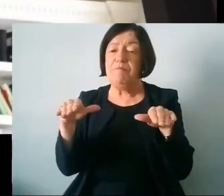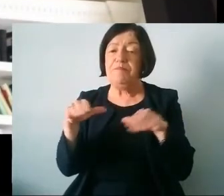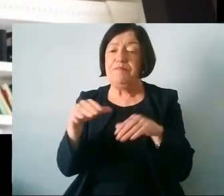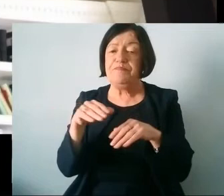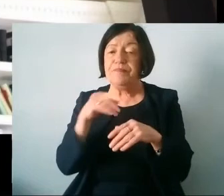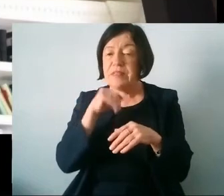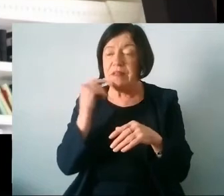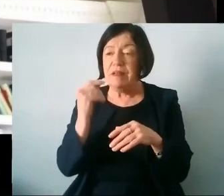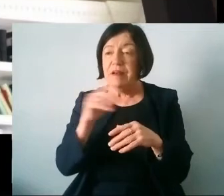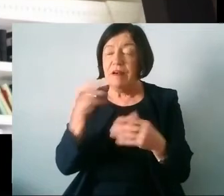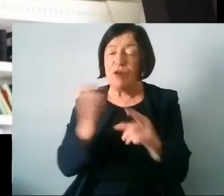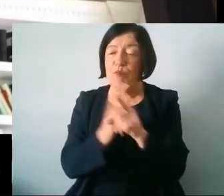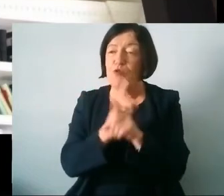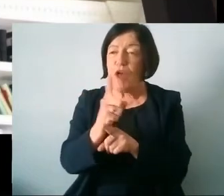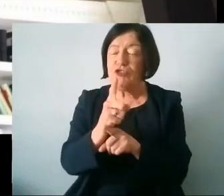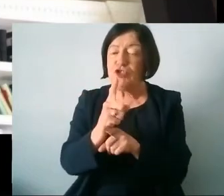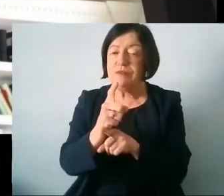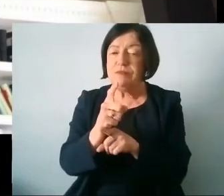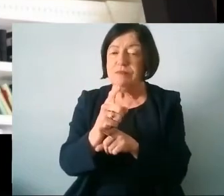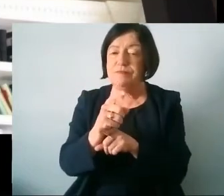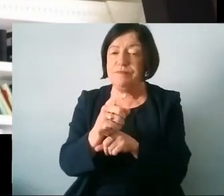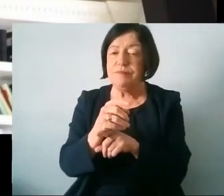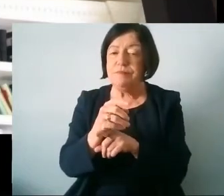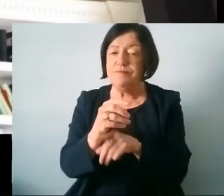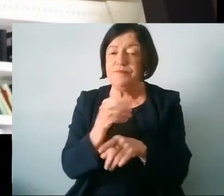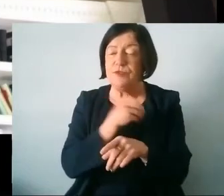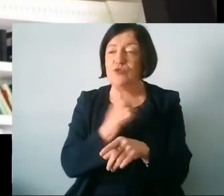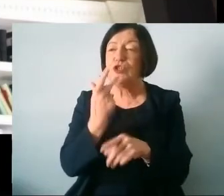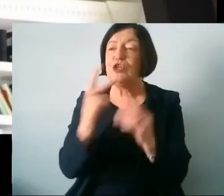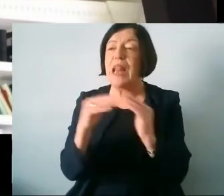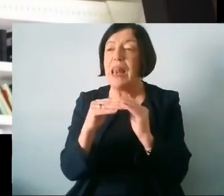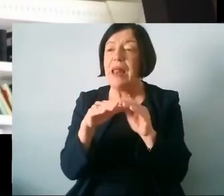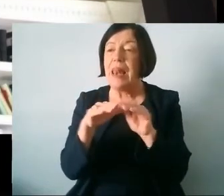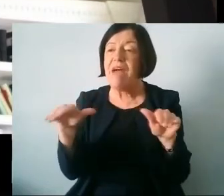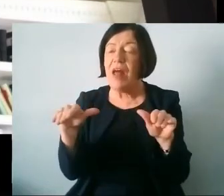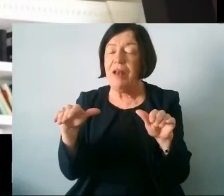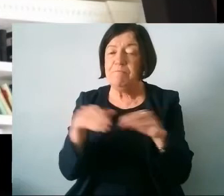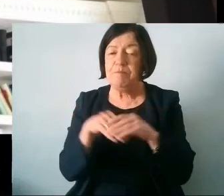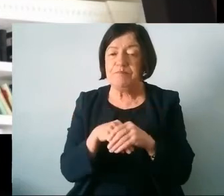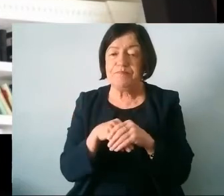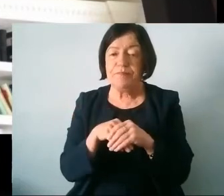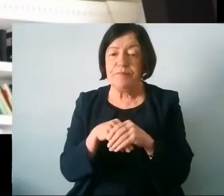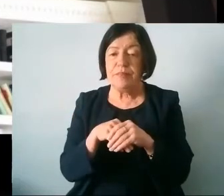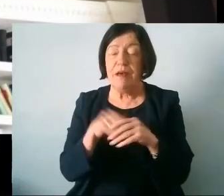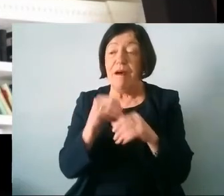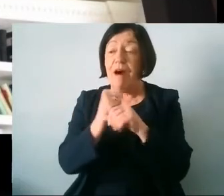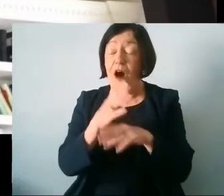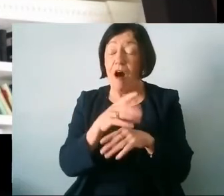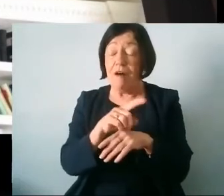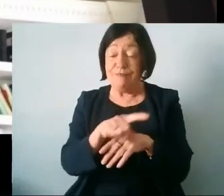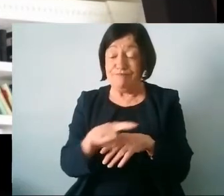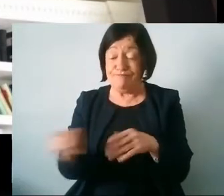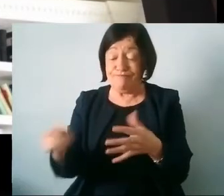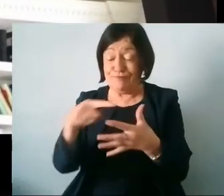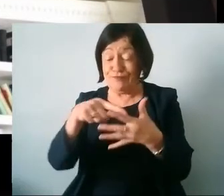lack of progression onto um uh third level you know and and all of those uh